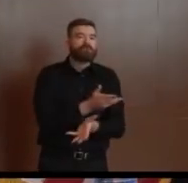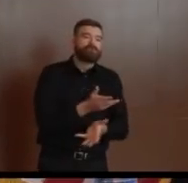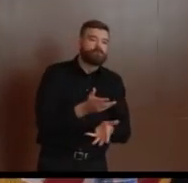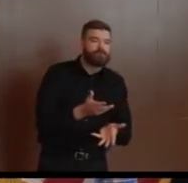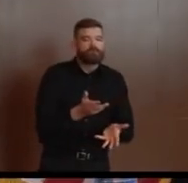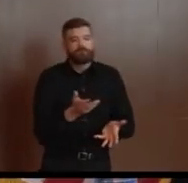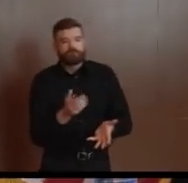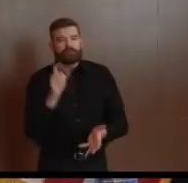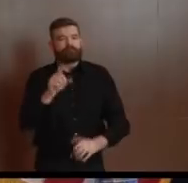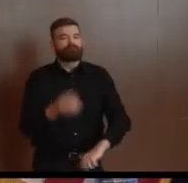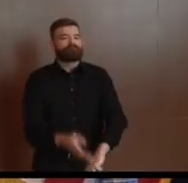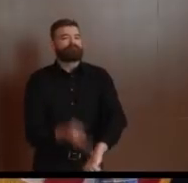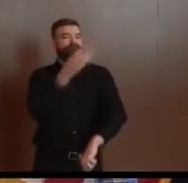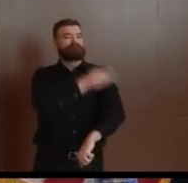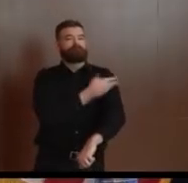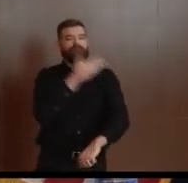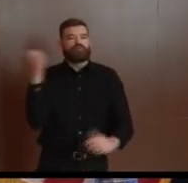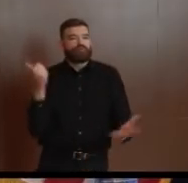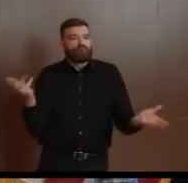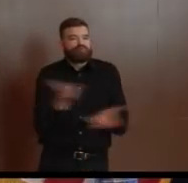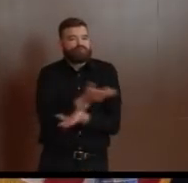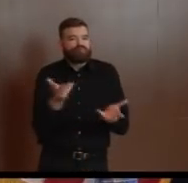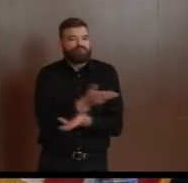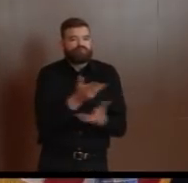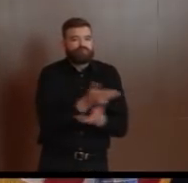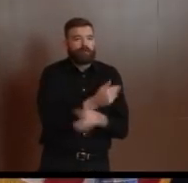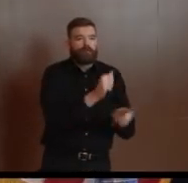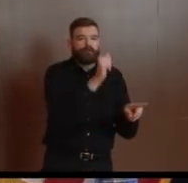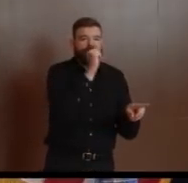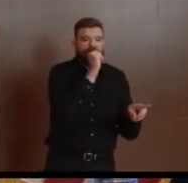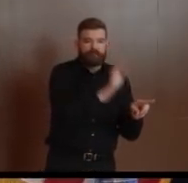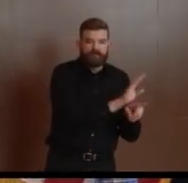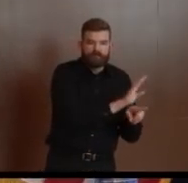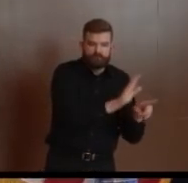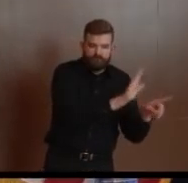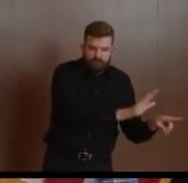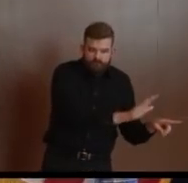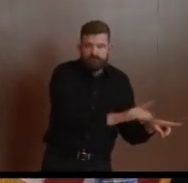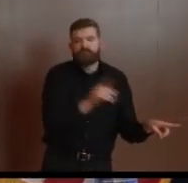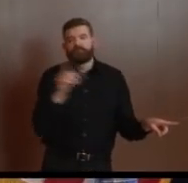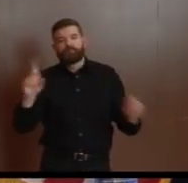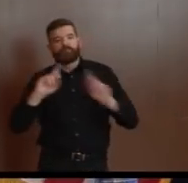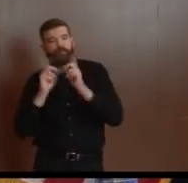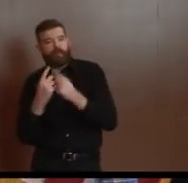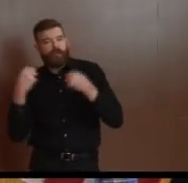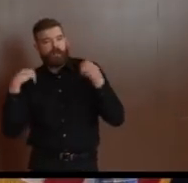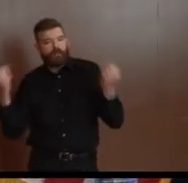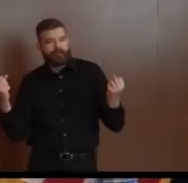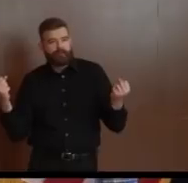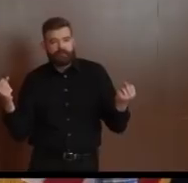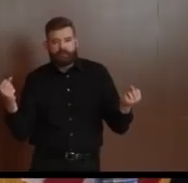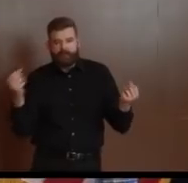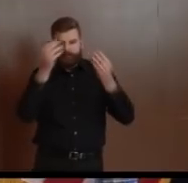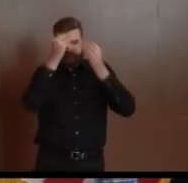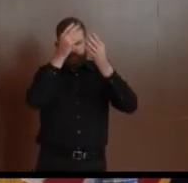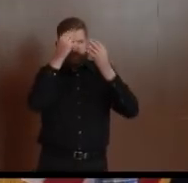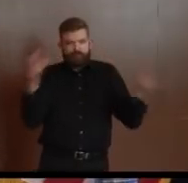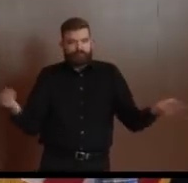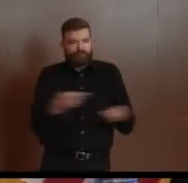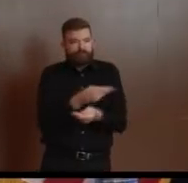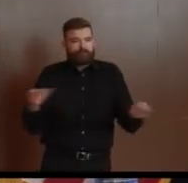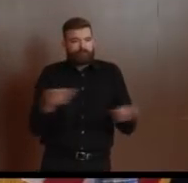both in timing and in depth of information that we get from these entities. But let me,